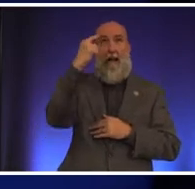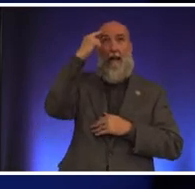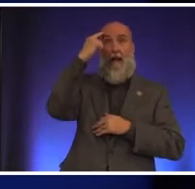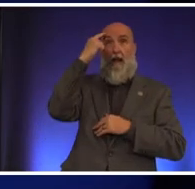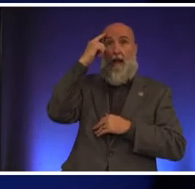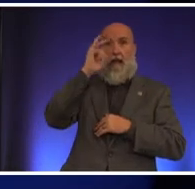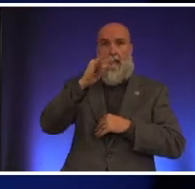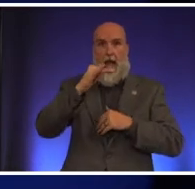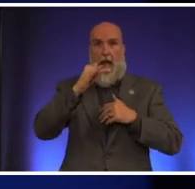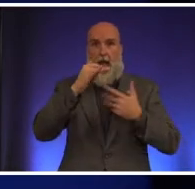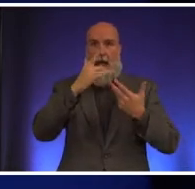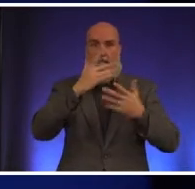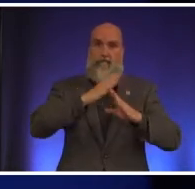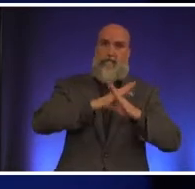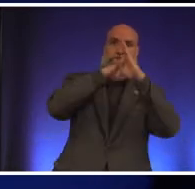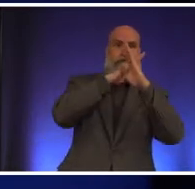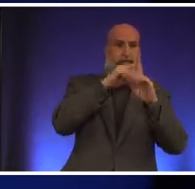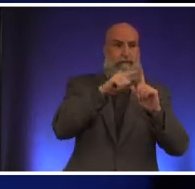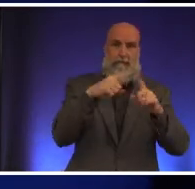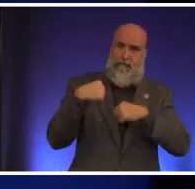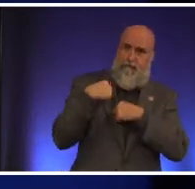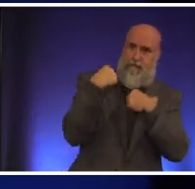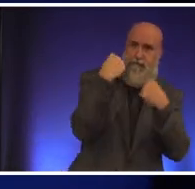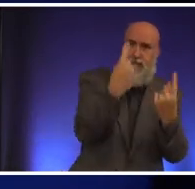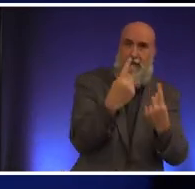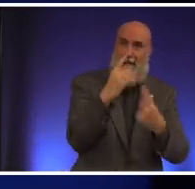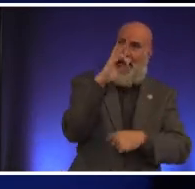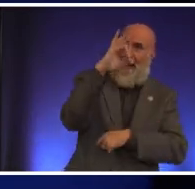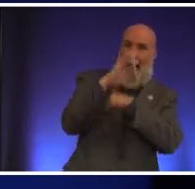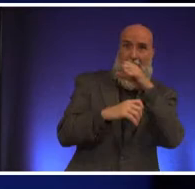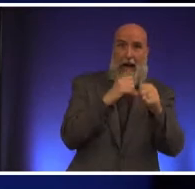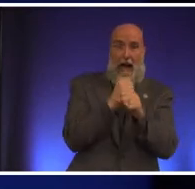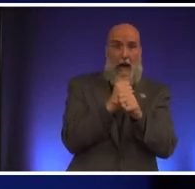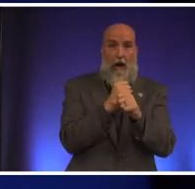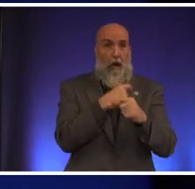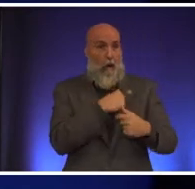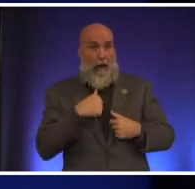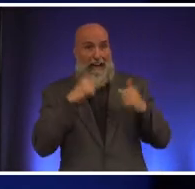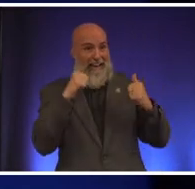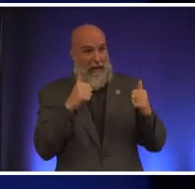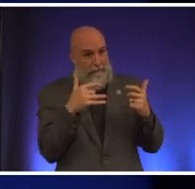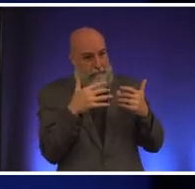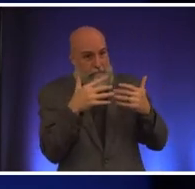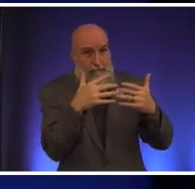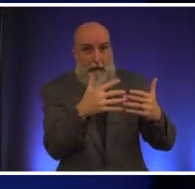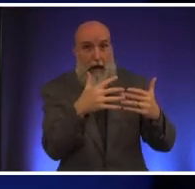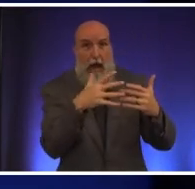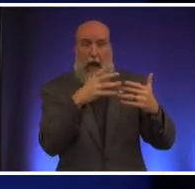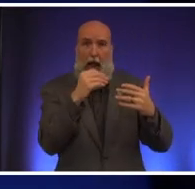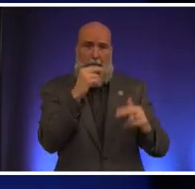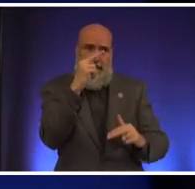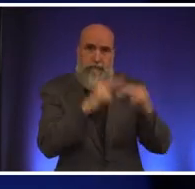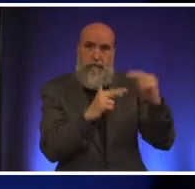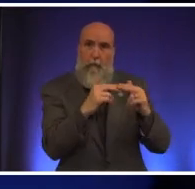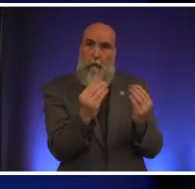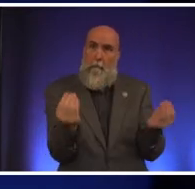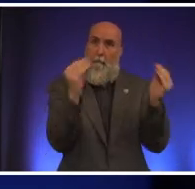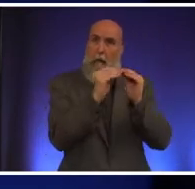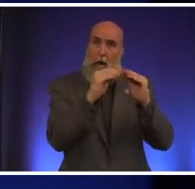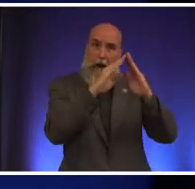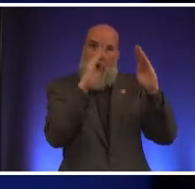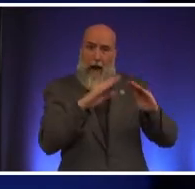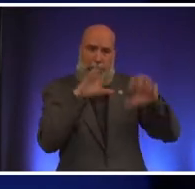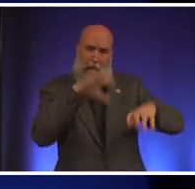that we have been in for the last eight years to a decade in terms of being able to move forward and get more housing on the ground